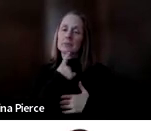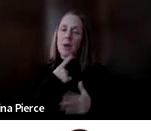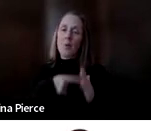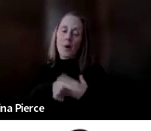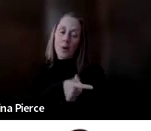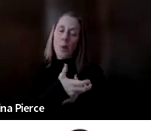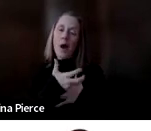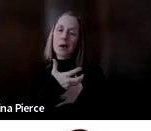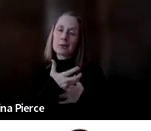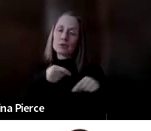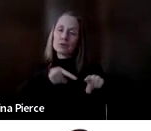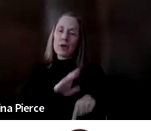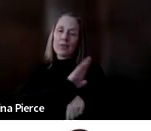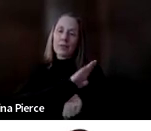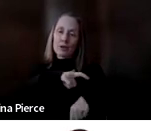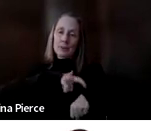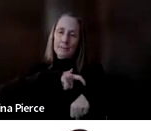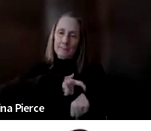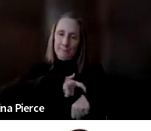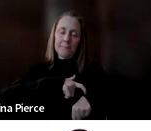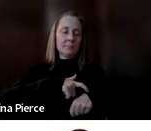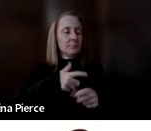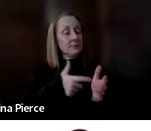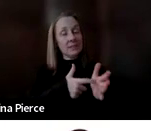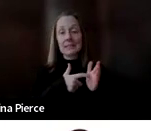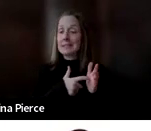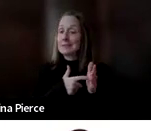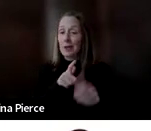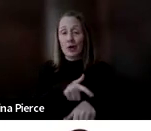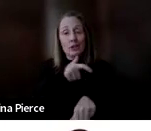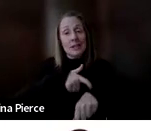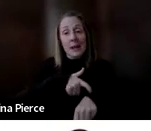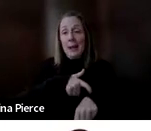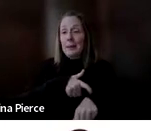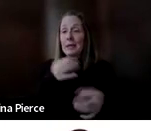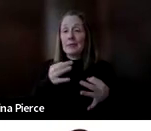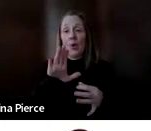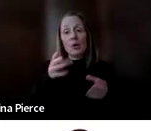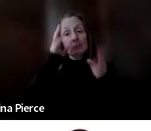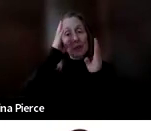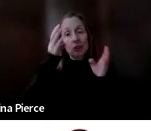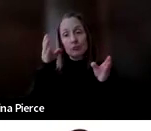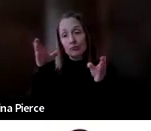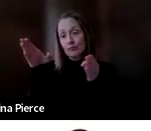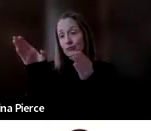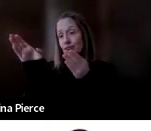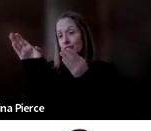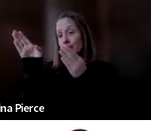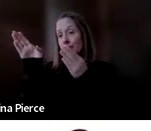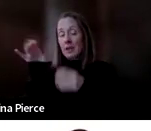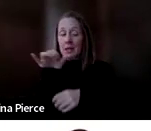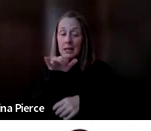especially while they're learning it can take a little bit longer and if your attention drifts away then that person might not be as